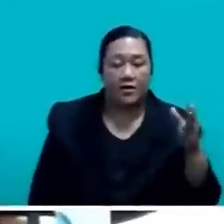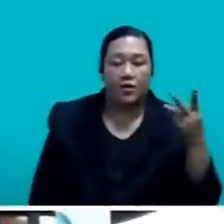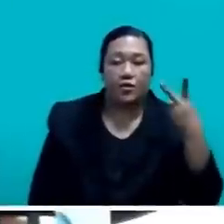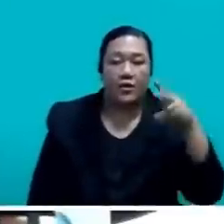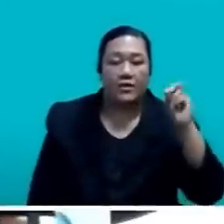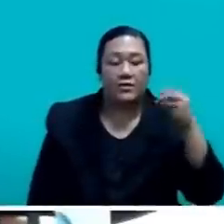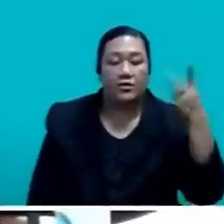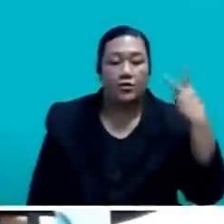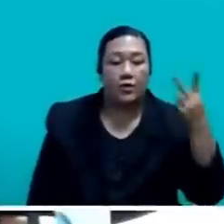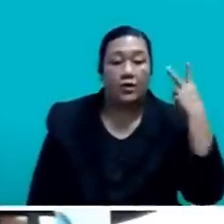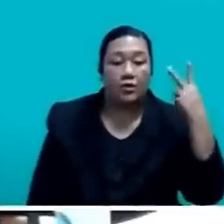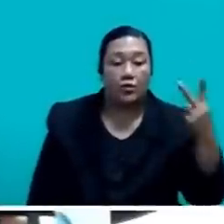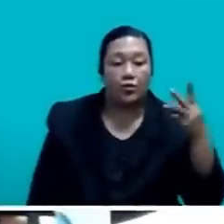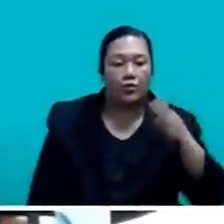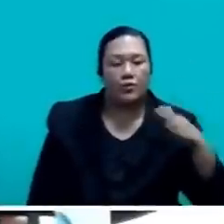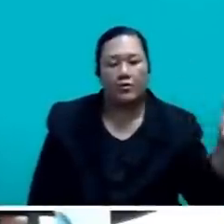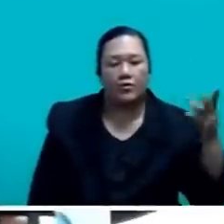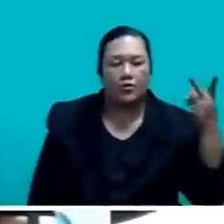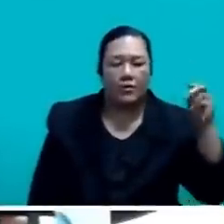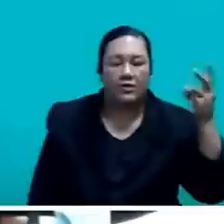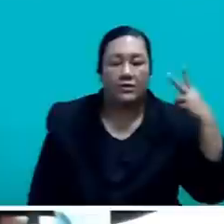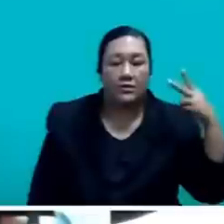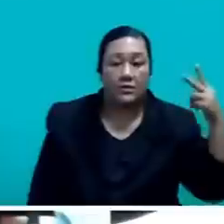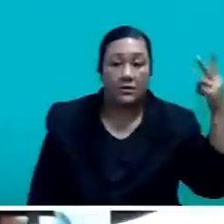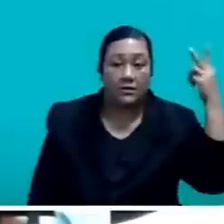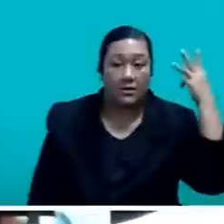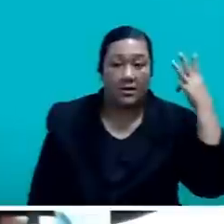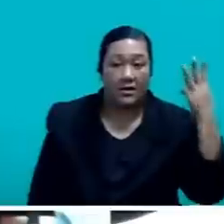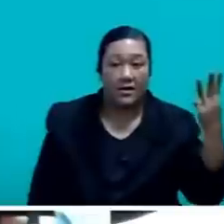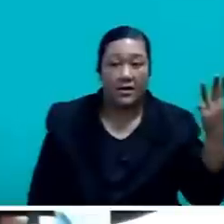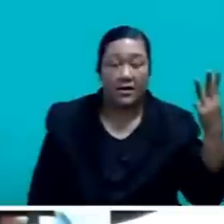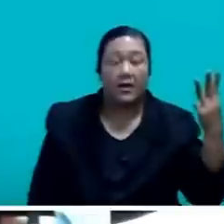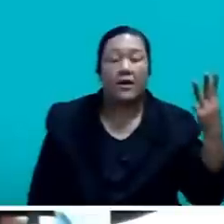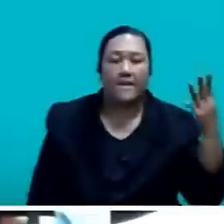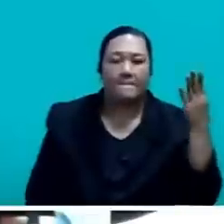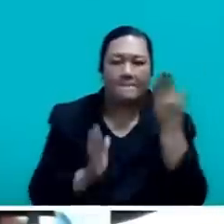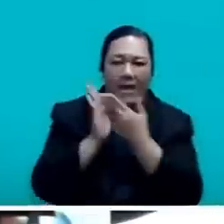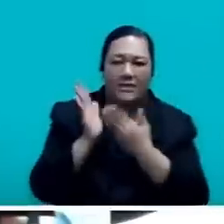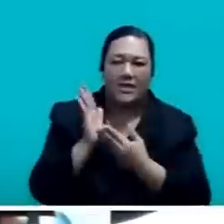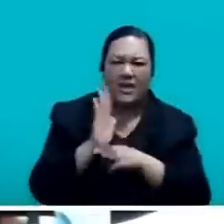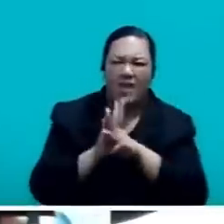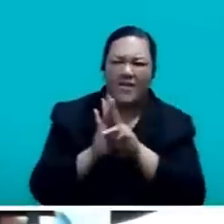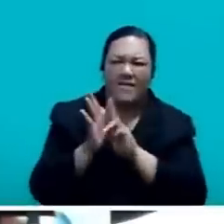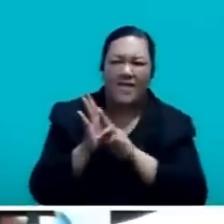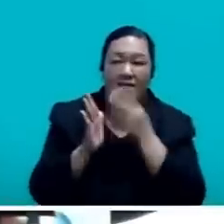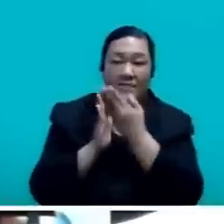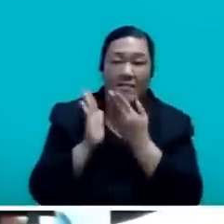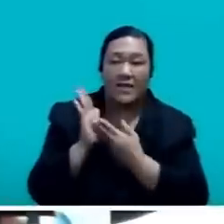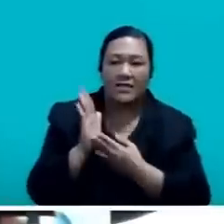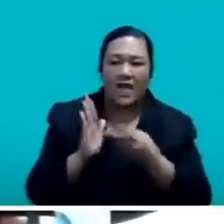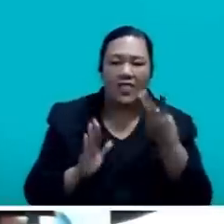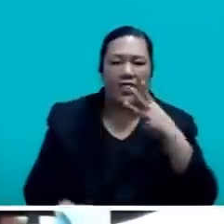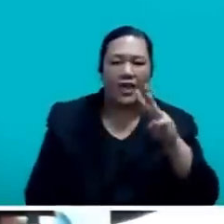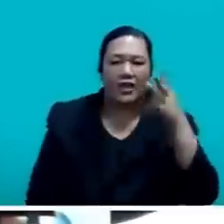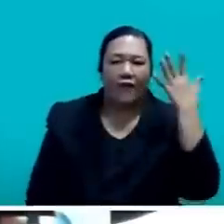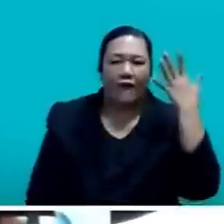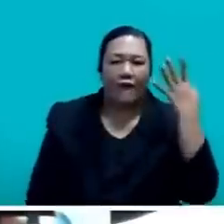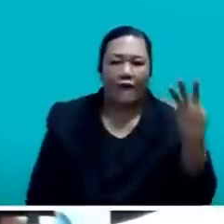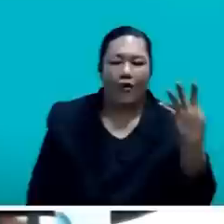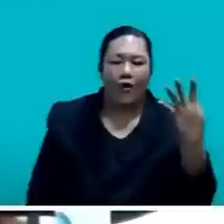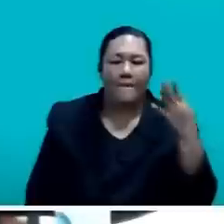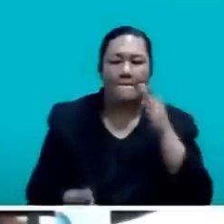-2023 budget, the revised budget was $34 million,